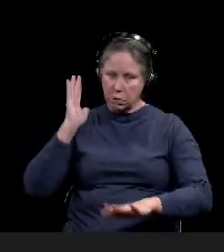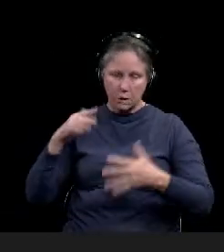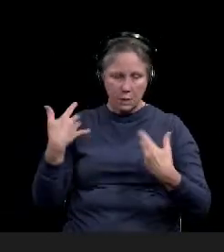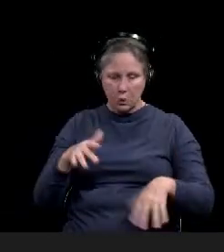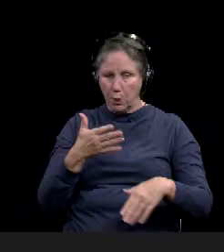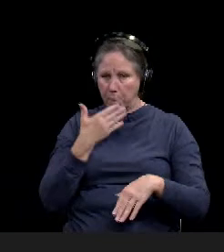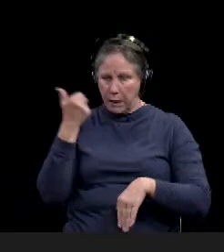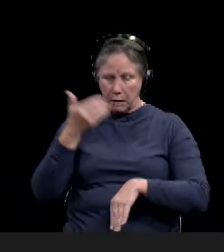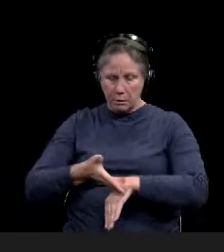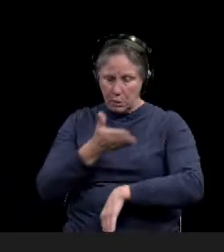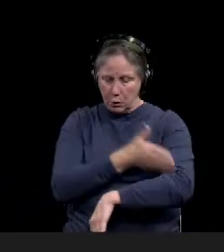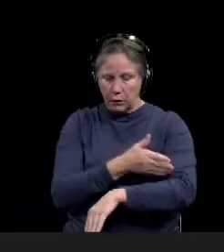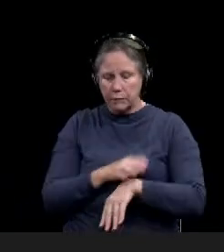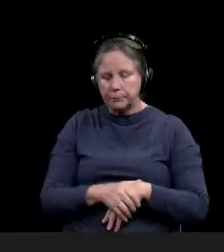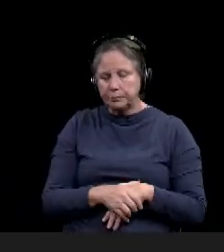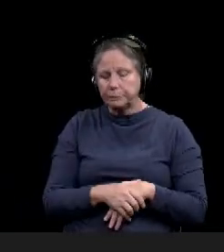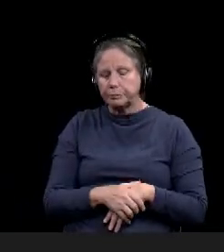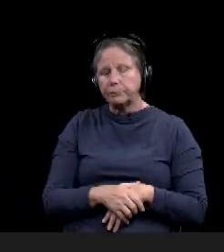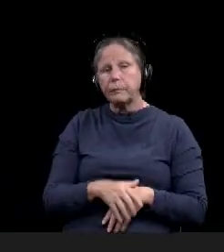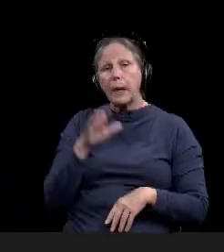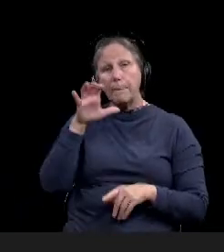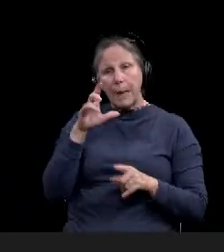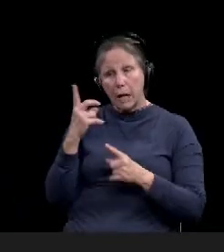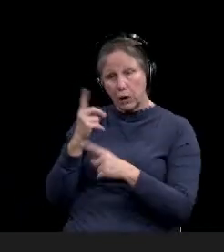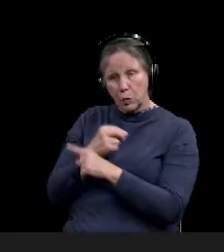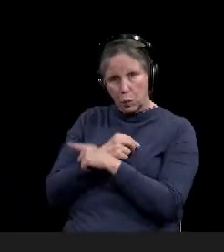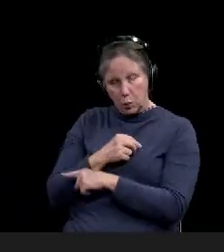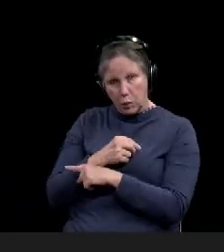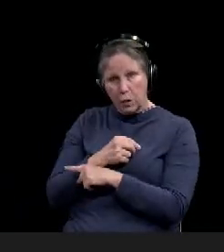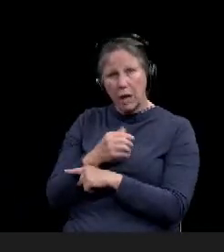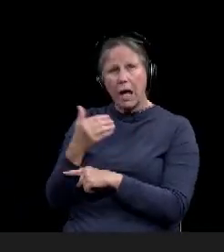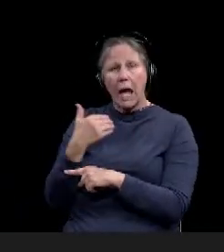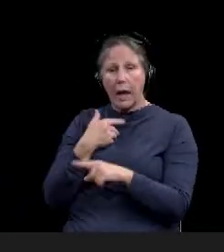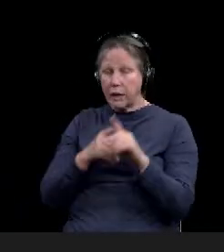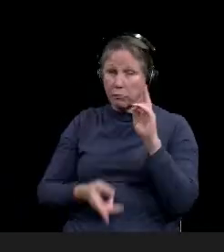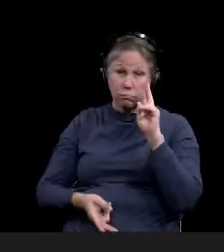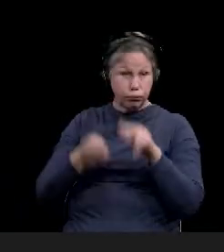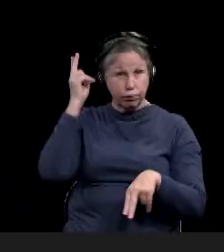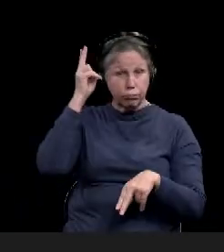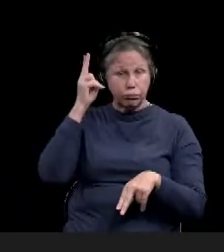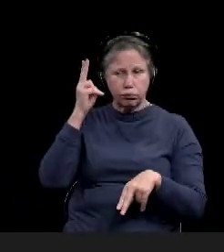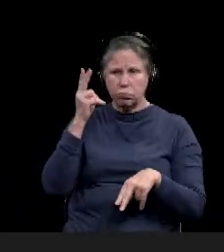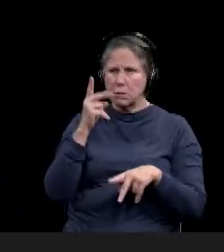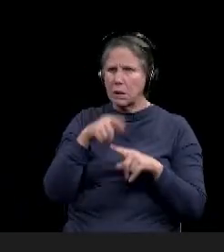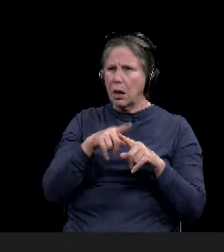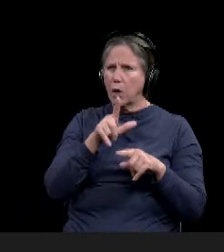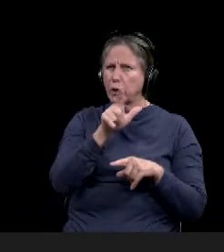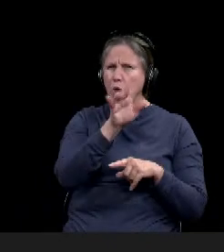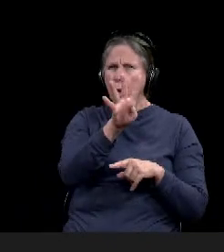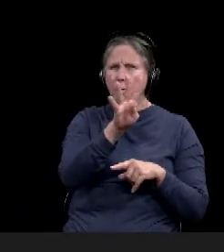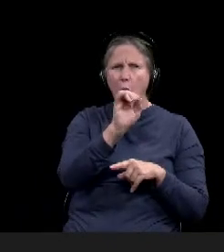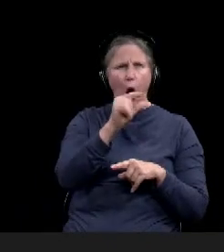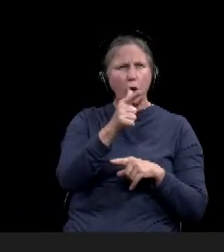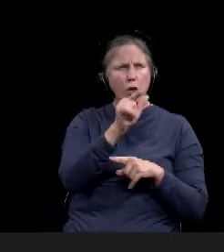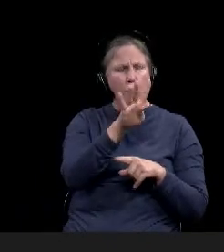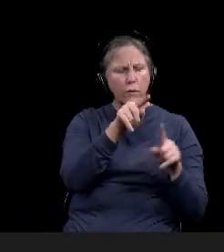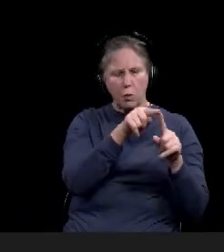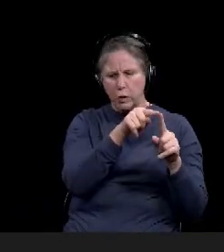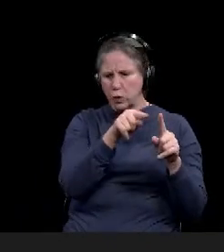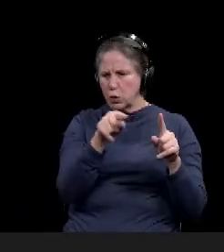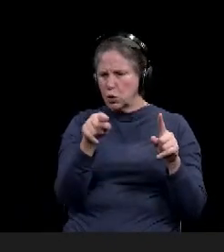past. This shows what Baylor has done. Uh, they did have that spike, uh, from about the 24th of August through